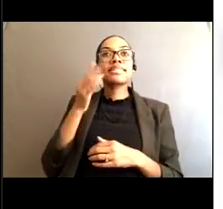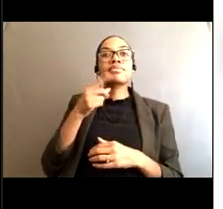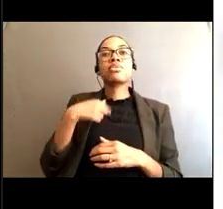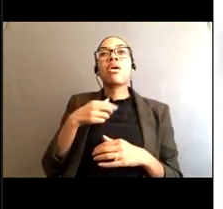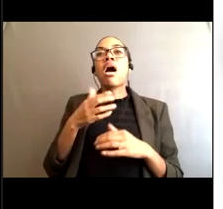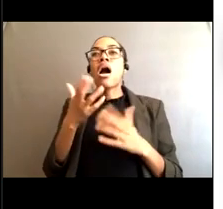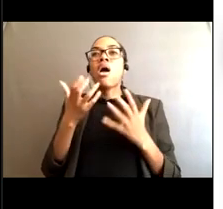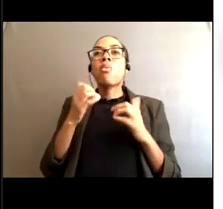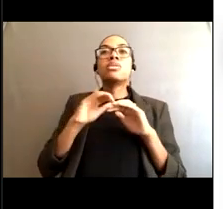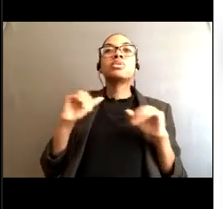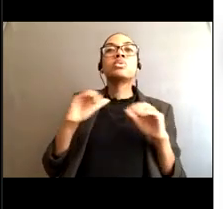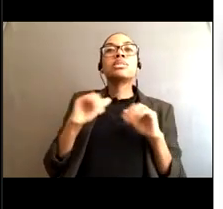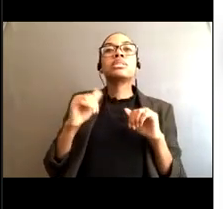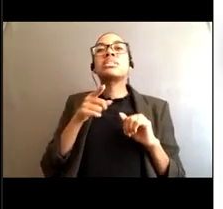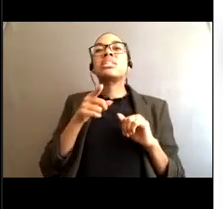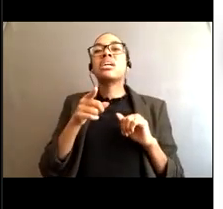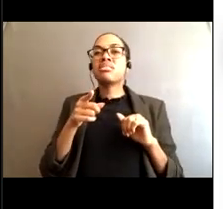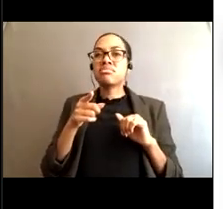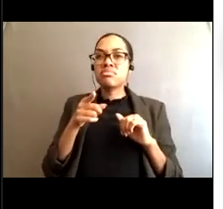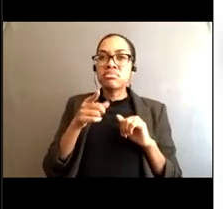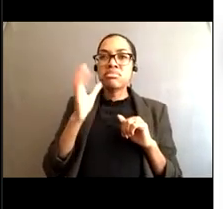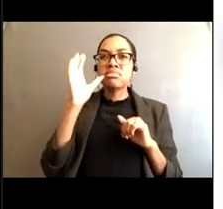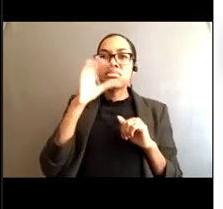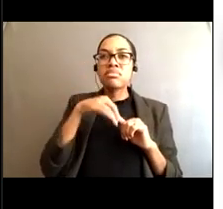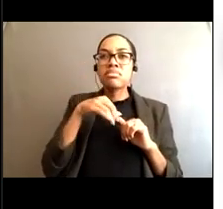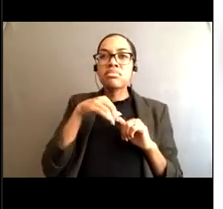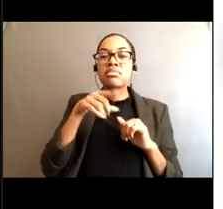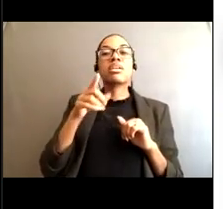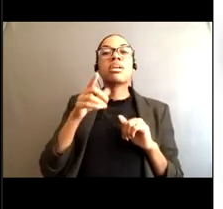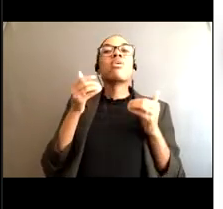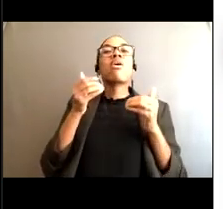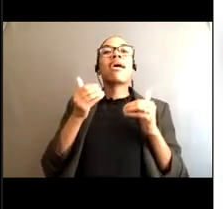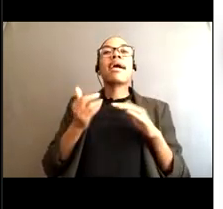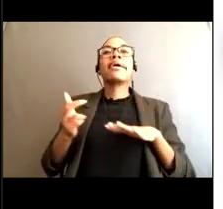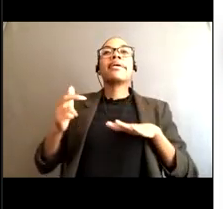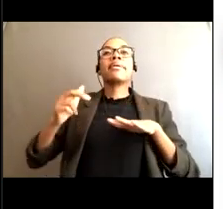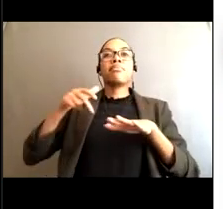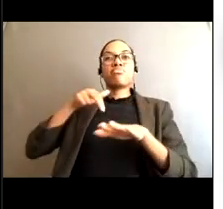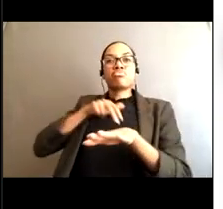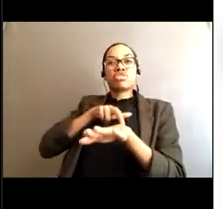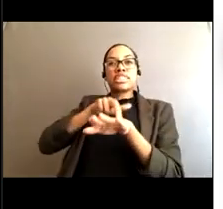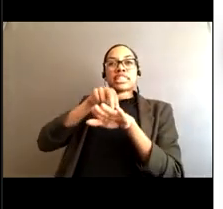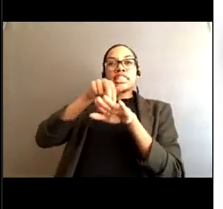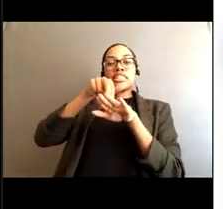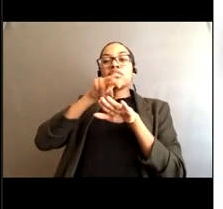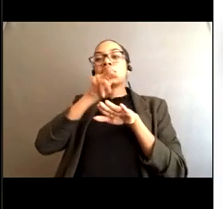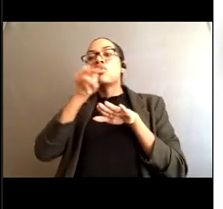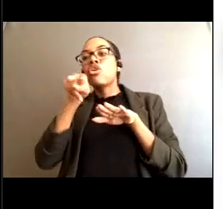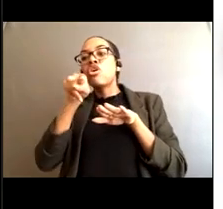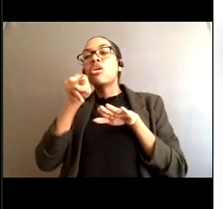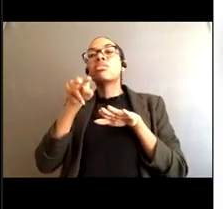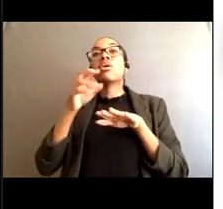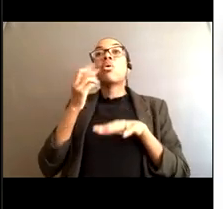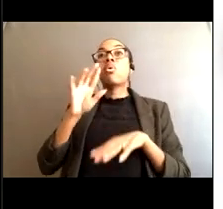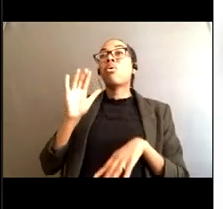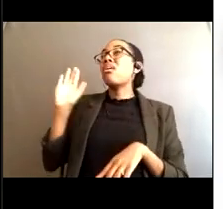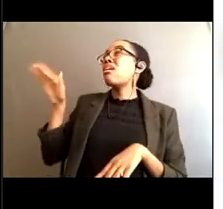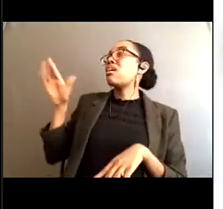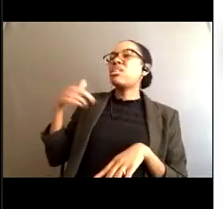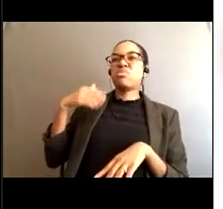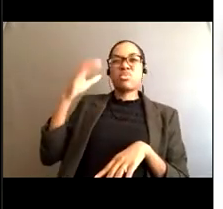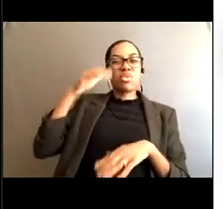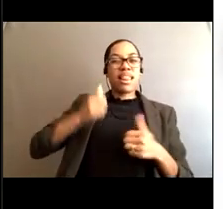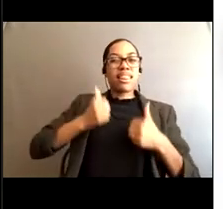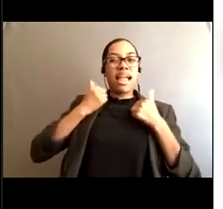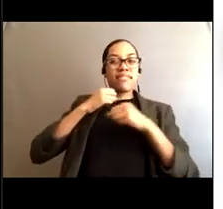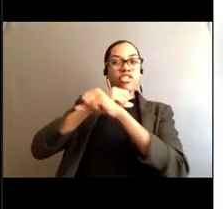on a dune, on a pier, or better yet, if there's a lifeguard there, you can ask the lifeguard